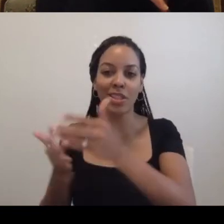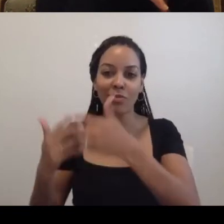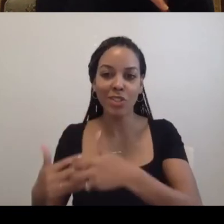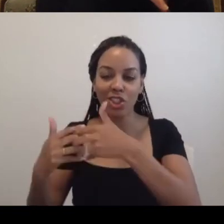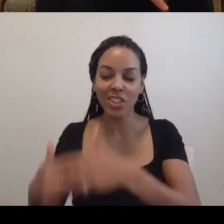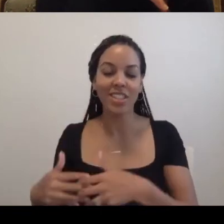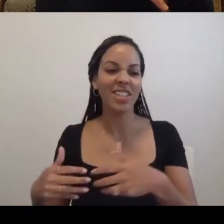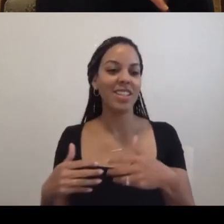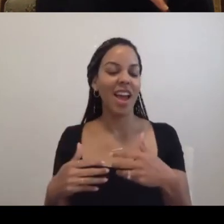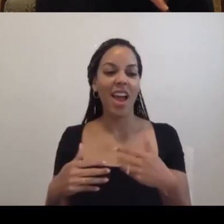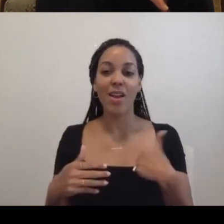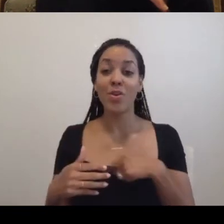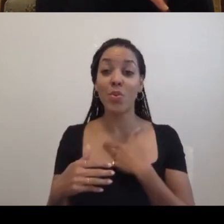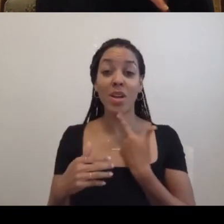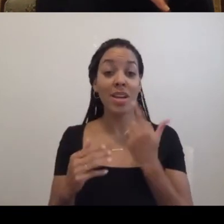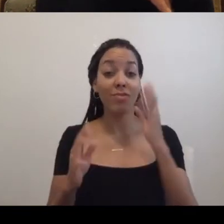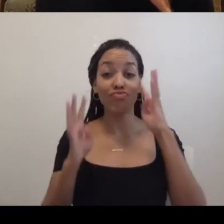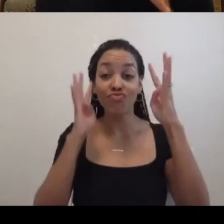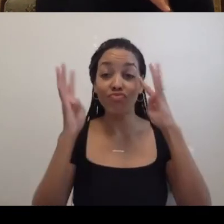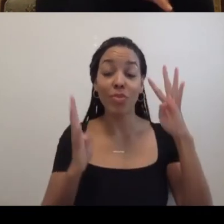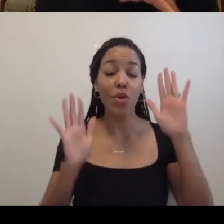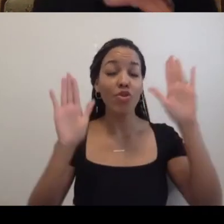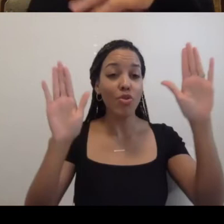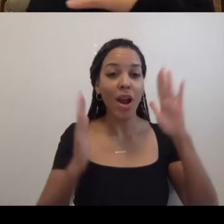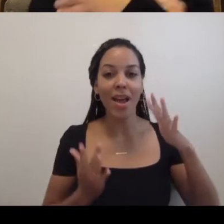magnificent ballet in three days.